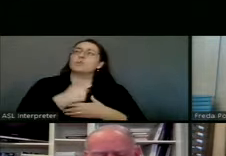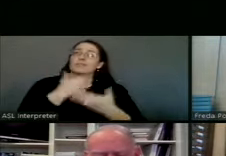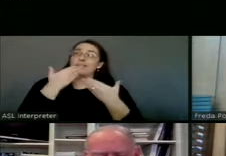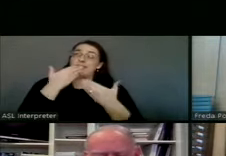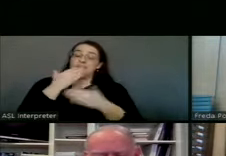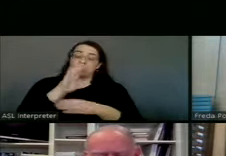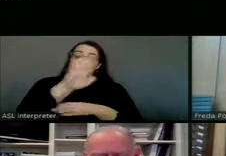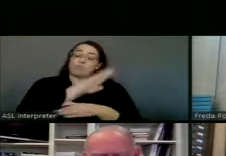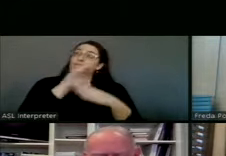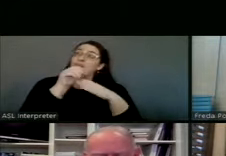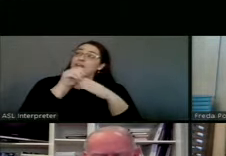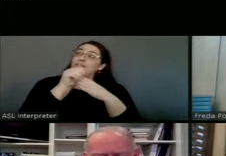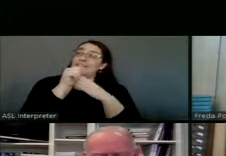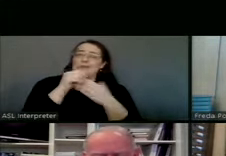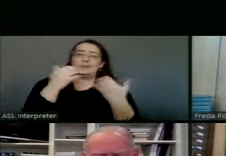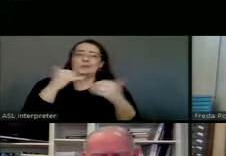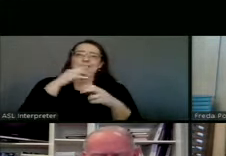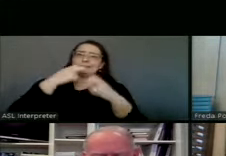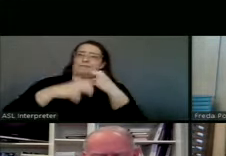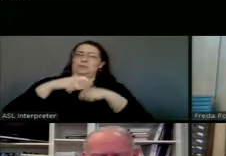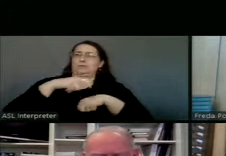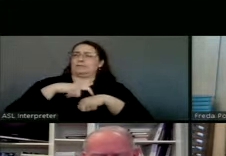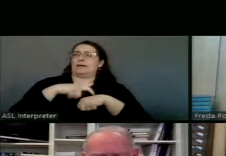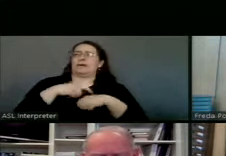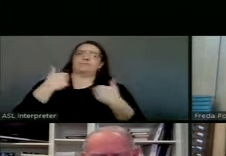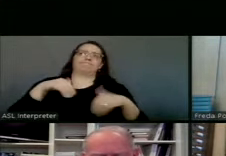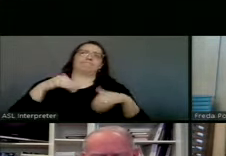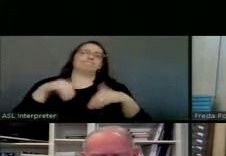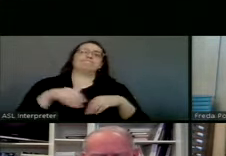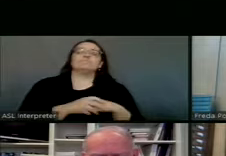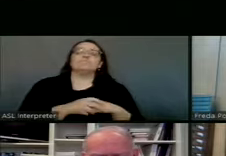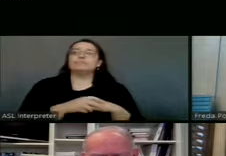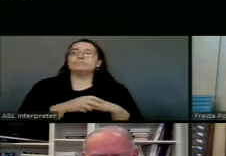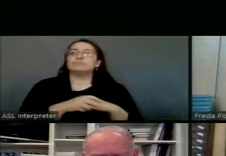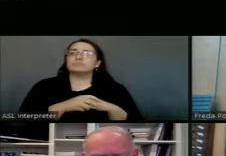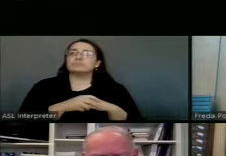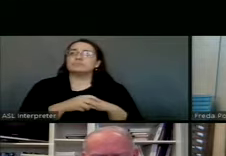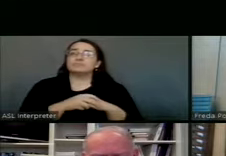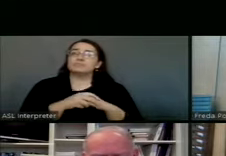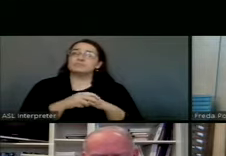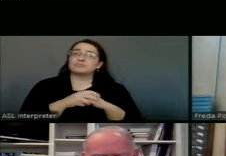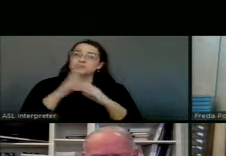leadership, especially during these times. And then, Jesus,